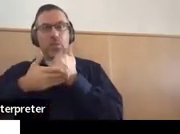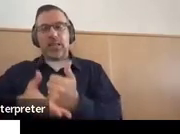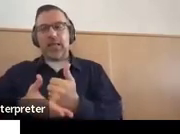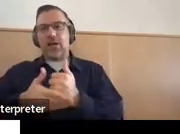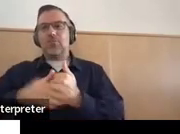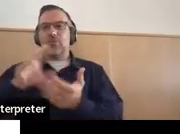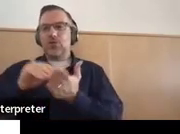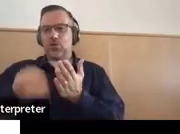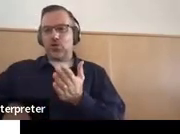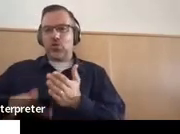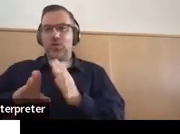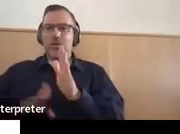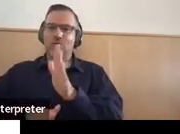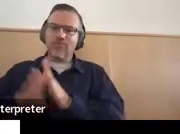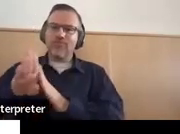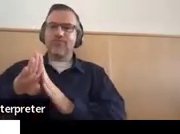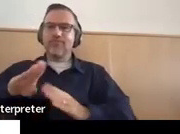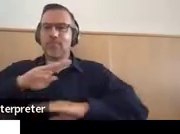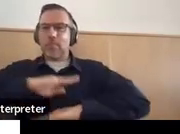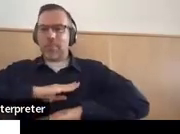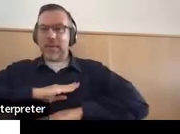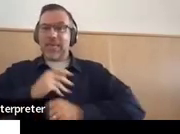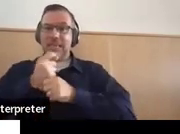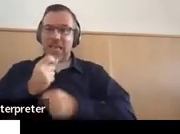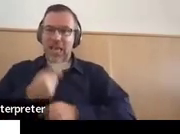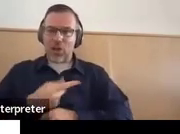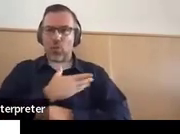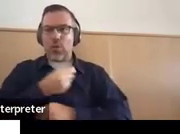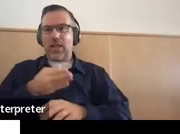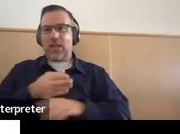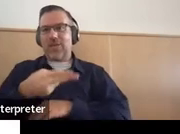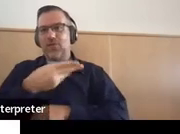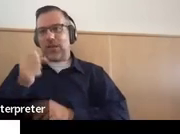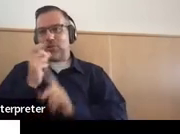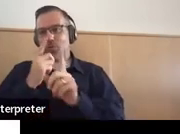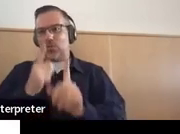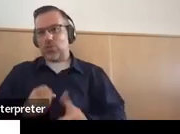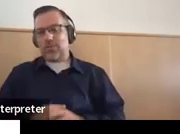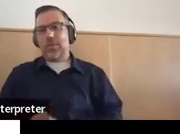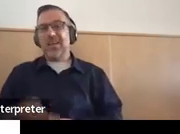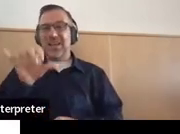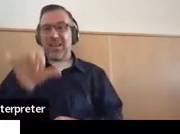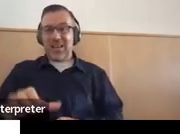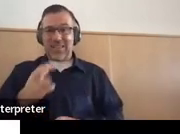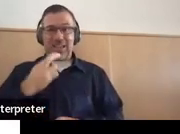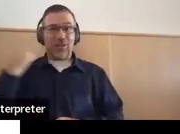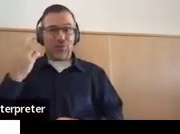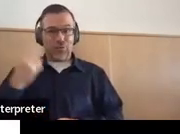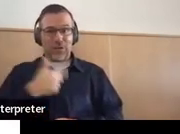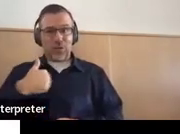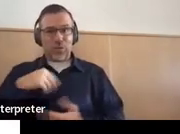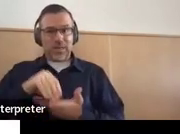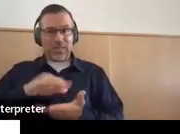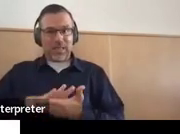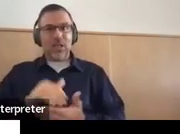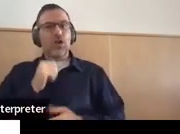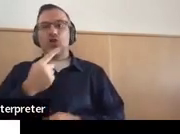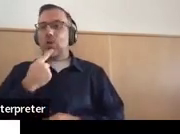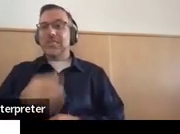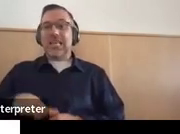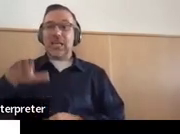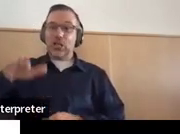annual and post-secondary goals. That's why we say please do not put child will statement